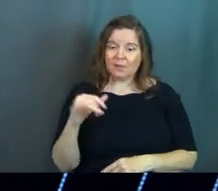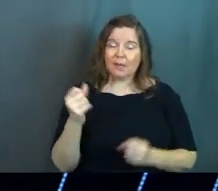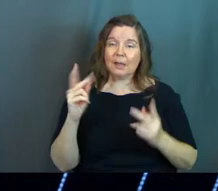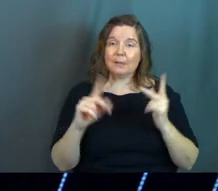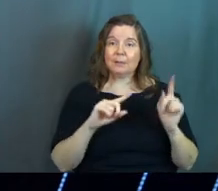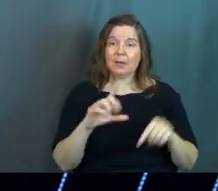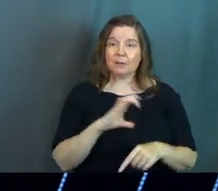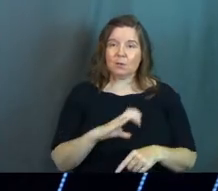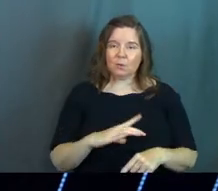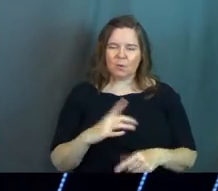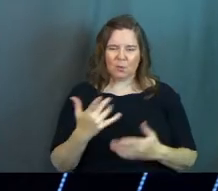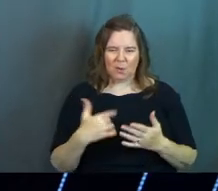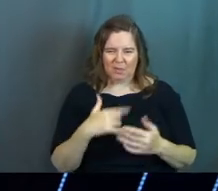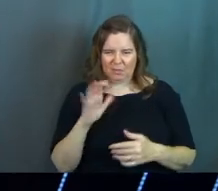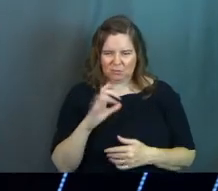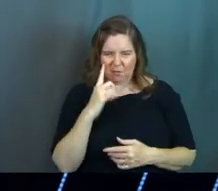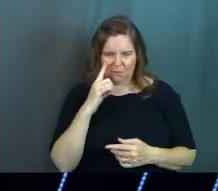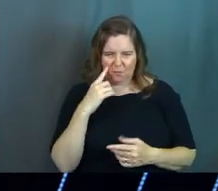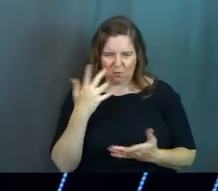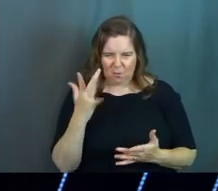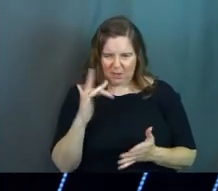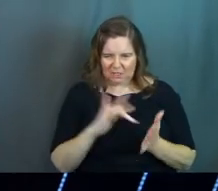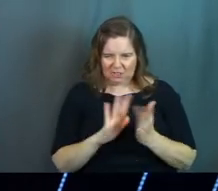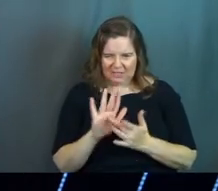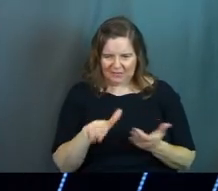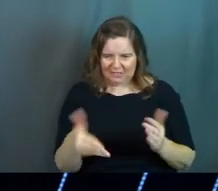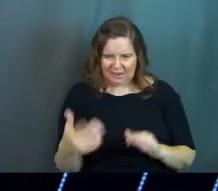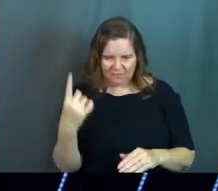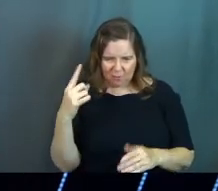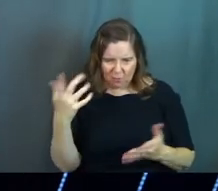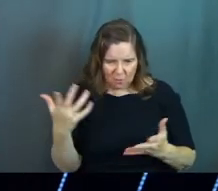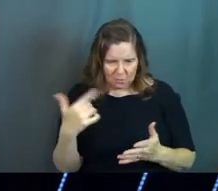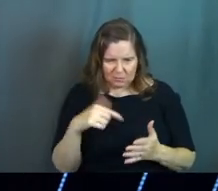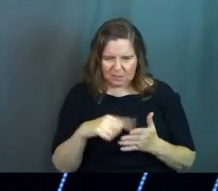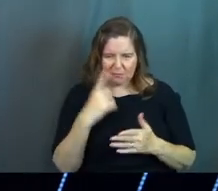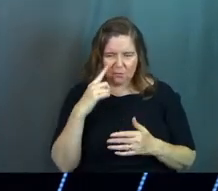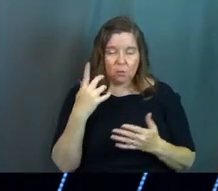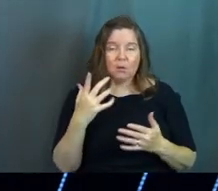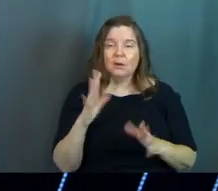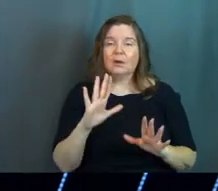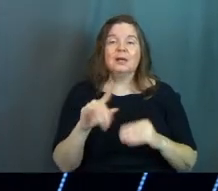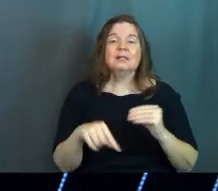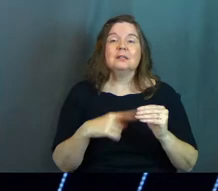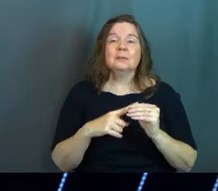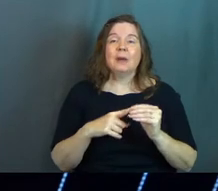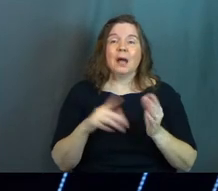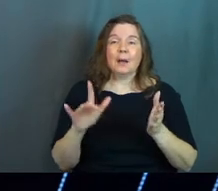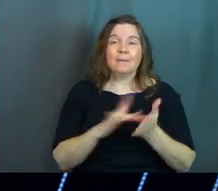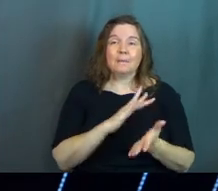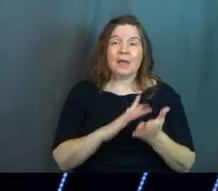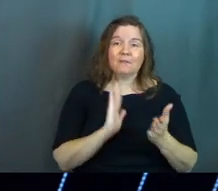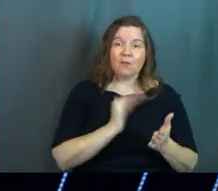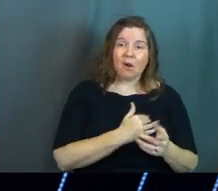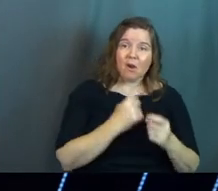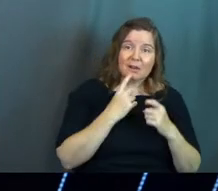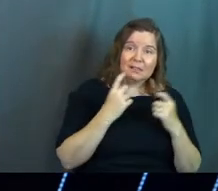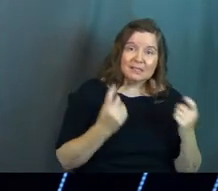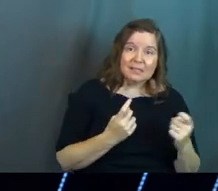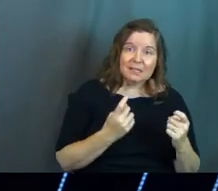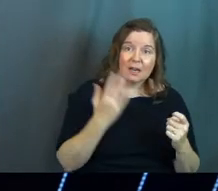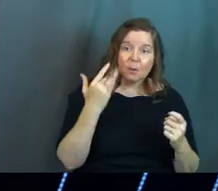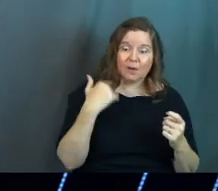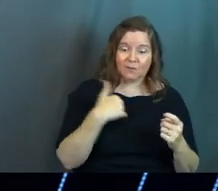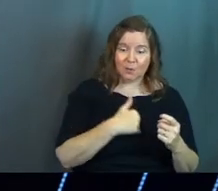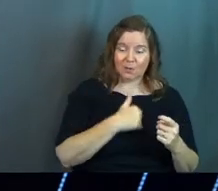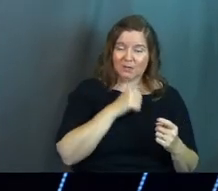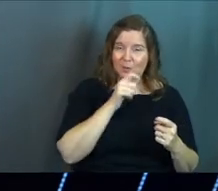people come to Christianity and like, what's this cross all about? Why did Jesus even have to die? What was this all about? It's all about paying for our sin so